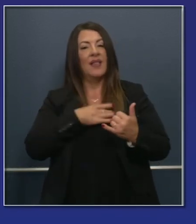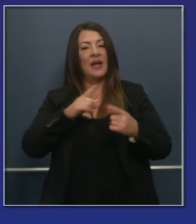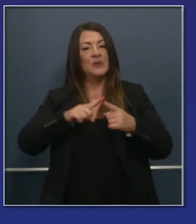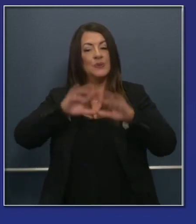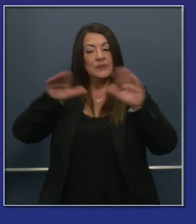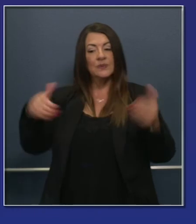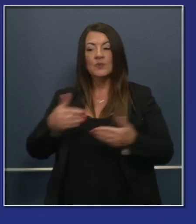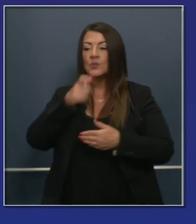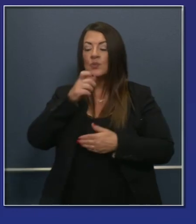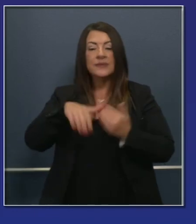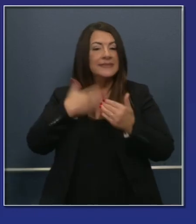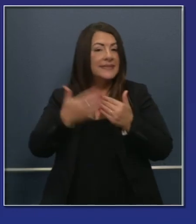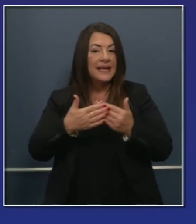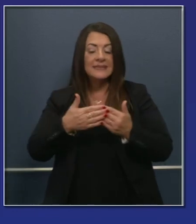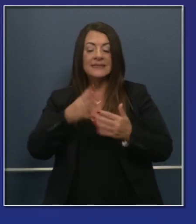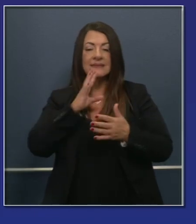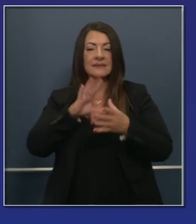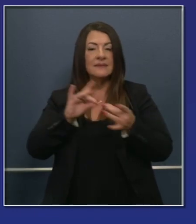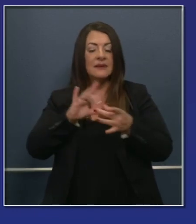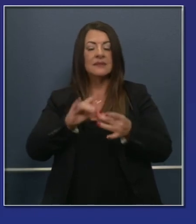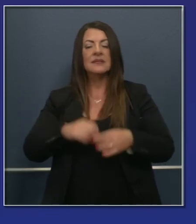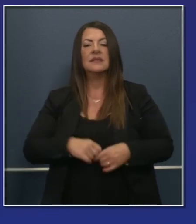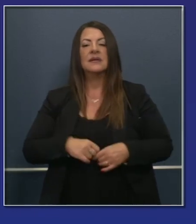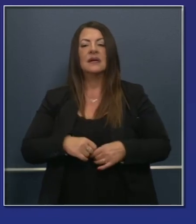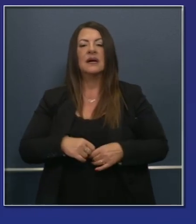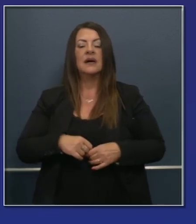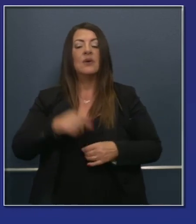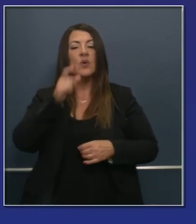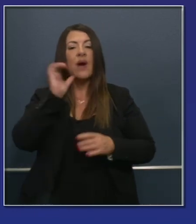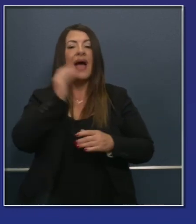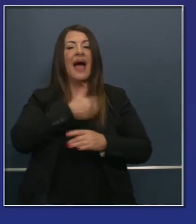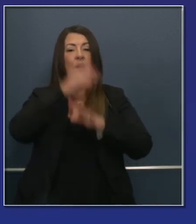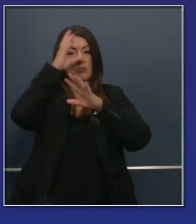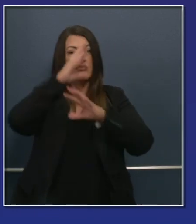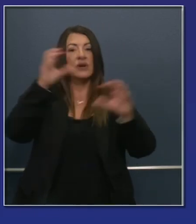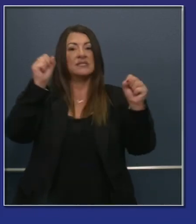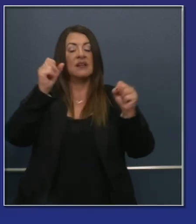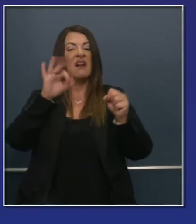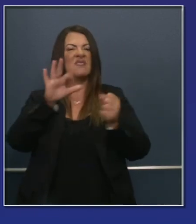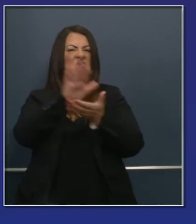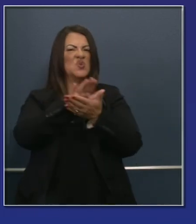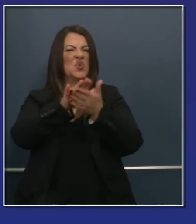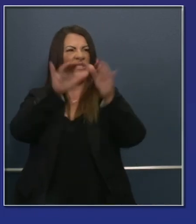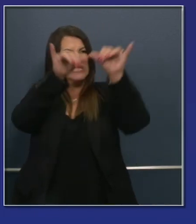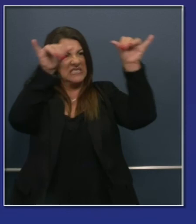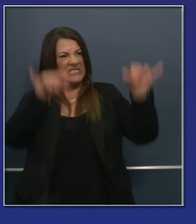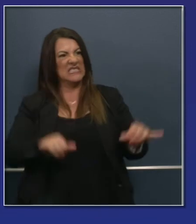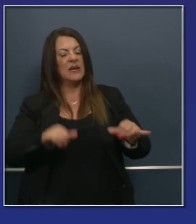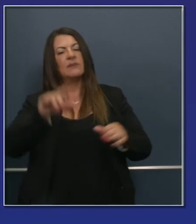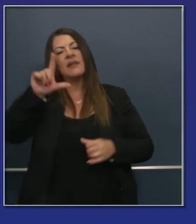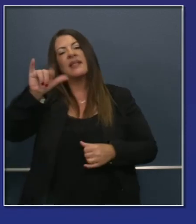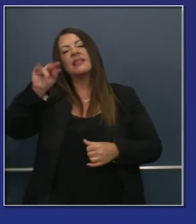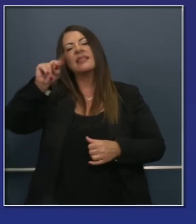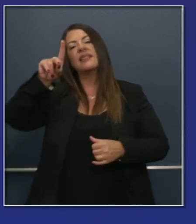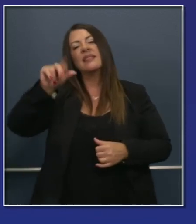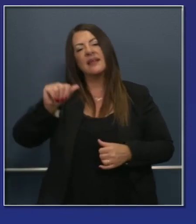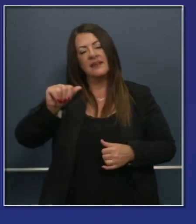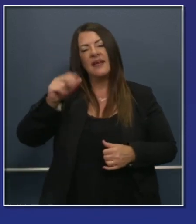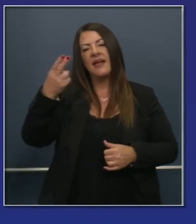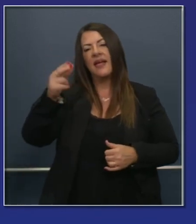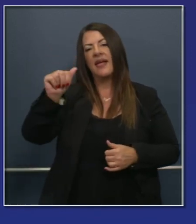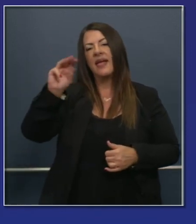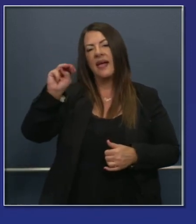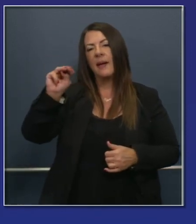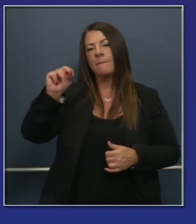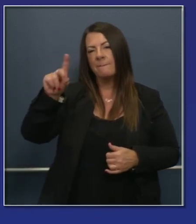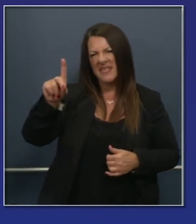the leader, president of our school system in the state of California, Linda Darling-Hammond. Many of